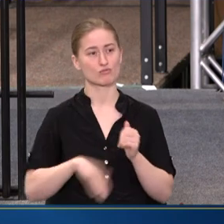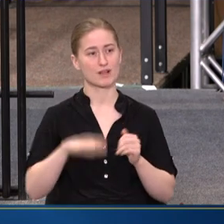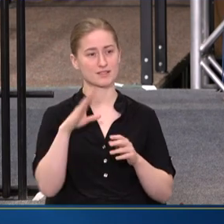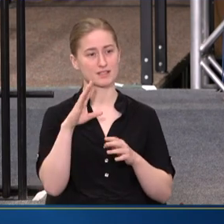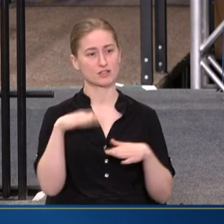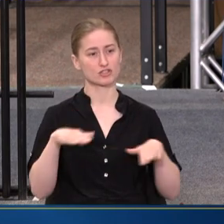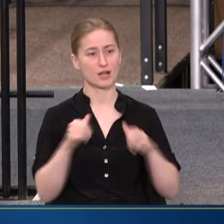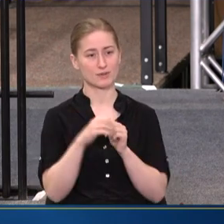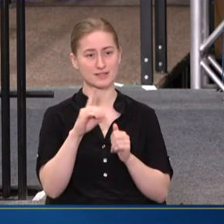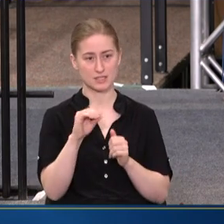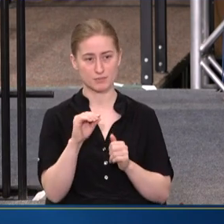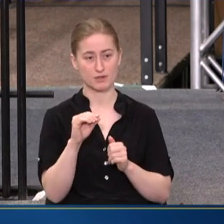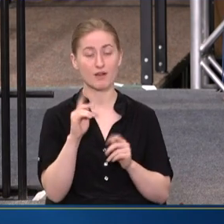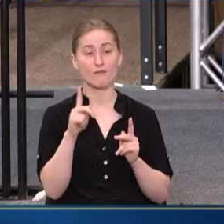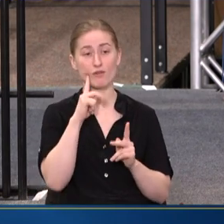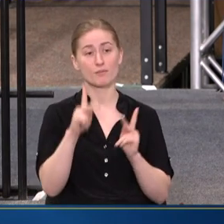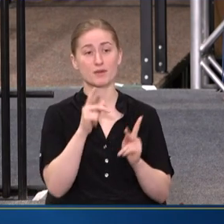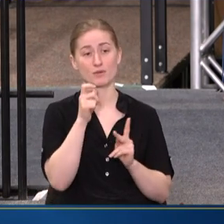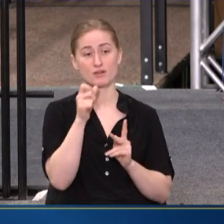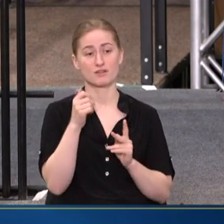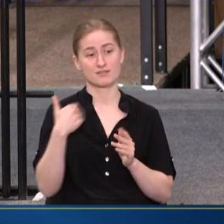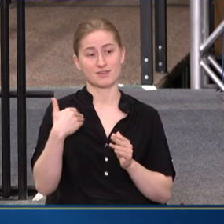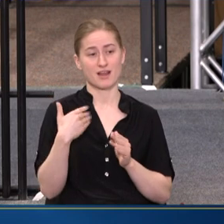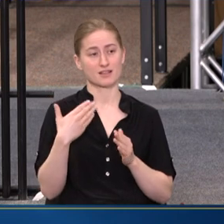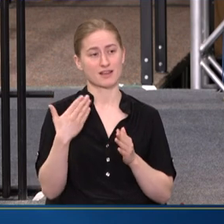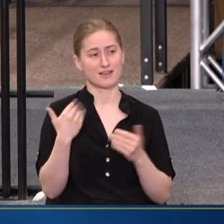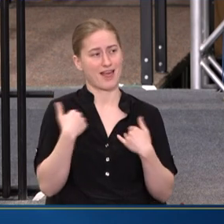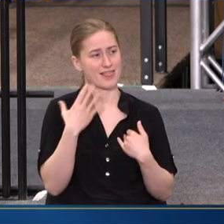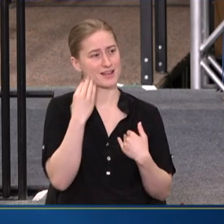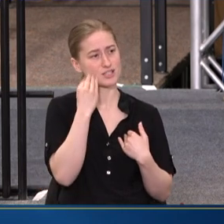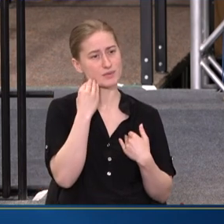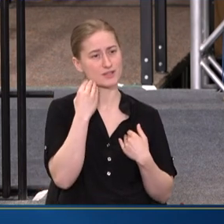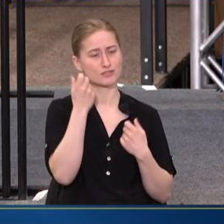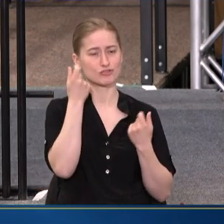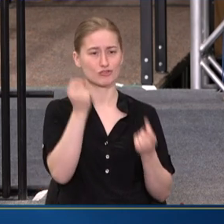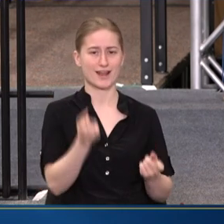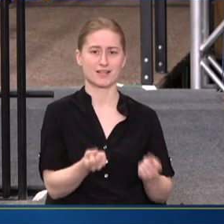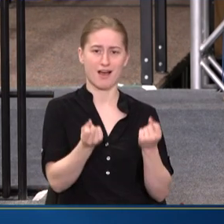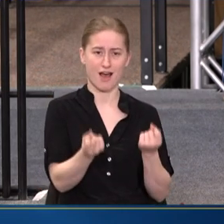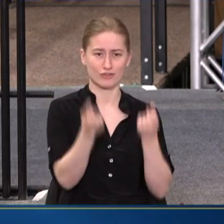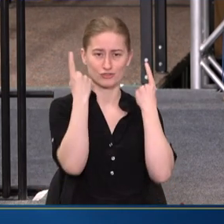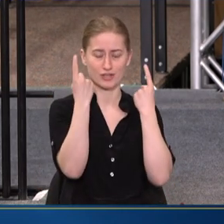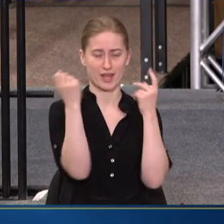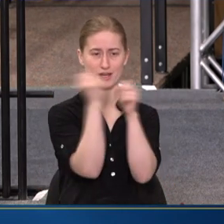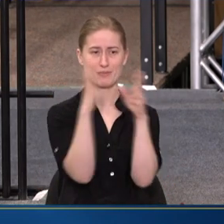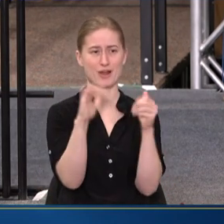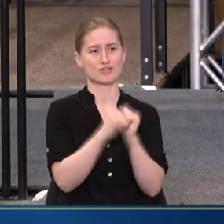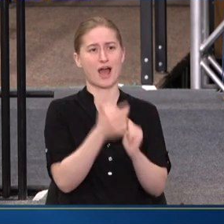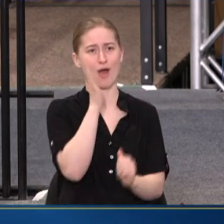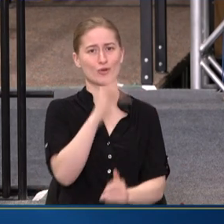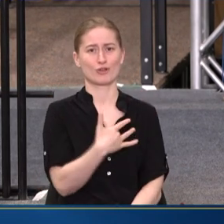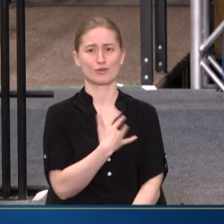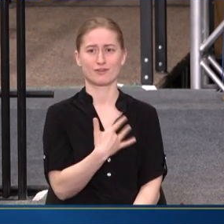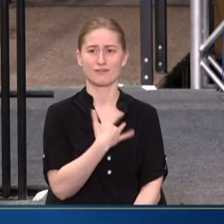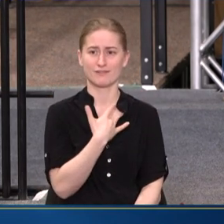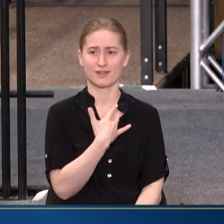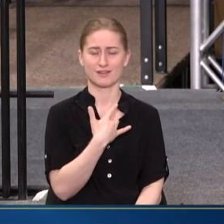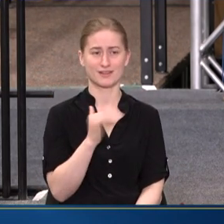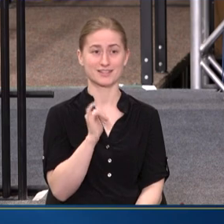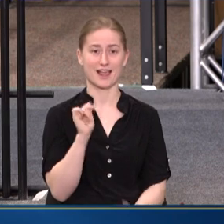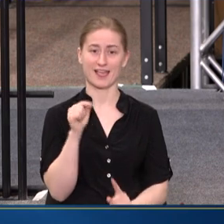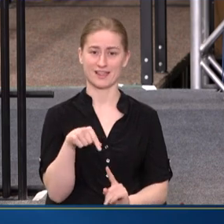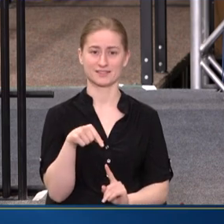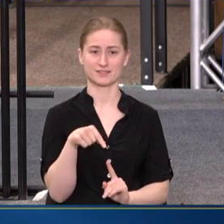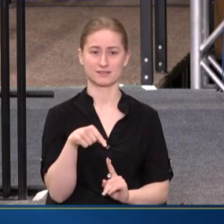PEOPLE WHO HAVE NOT SHARED THAT UNIQUE EXPERIENCE TO UNDERSTAND IT AND TO IMAGINE HOW IT WOULD FEEL. IT'S LIKE